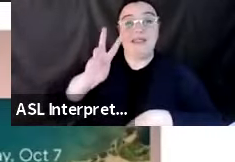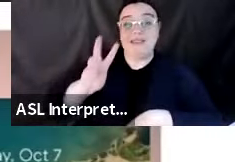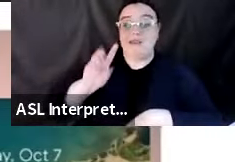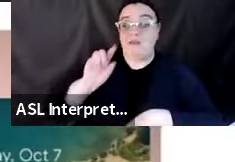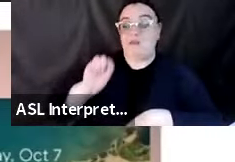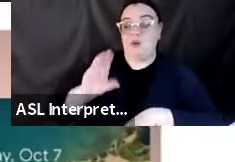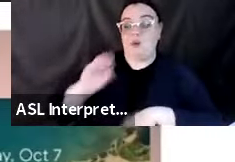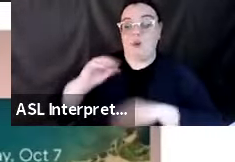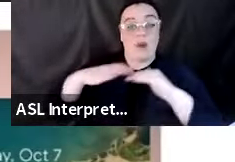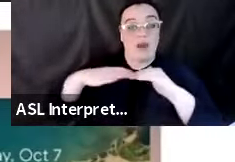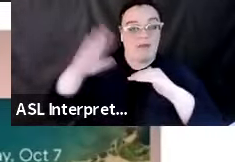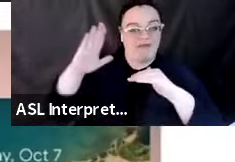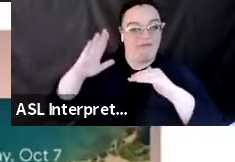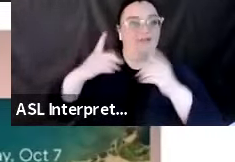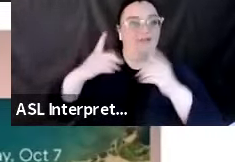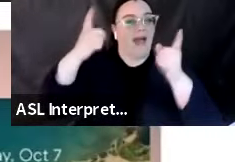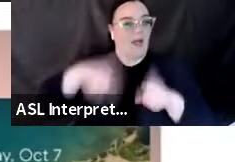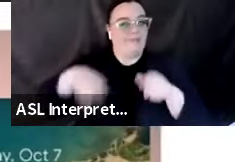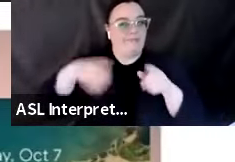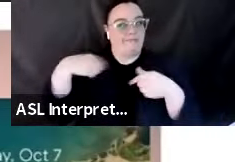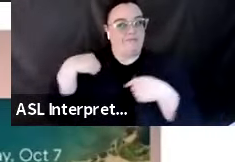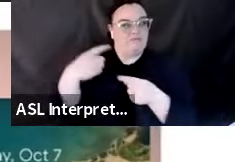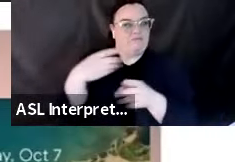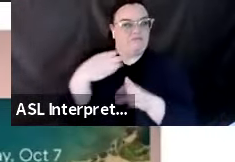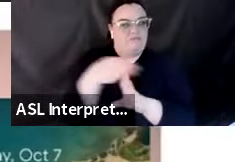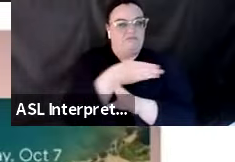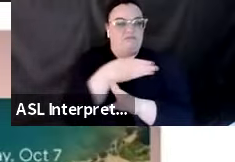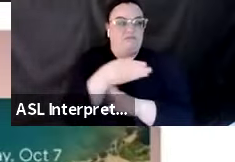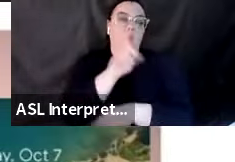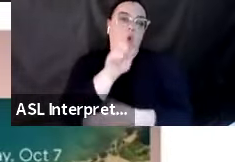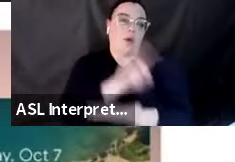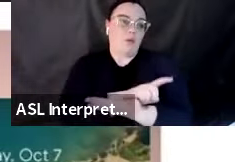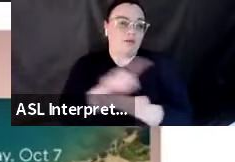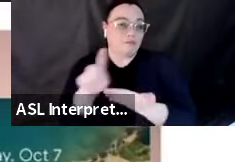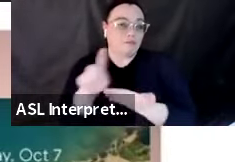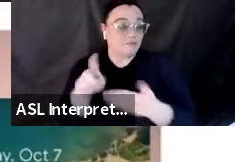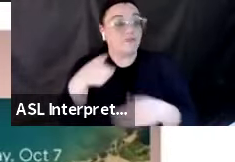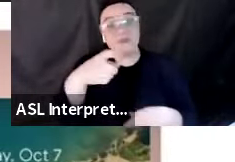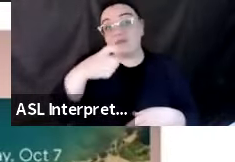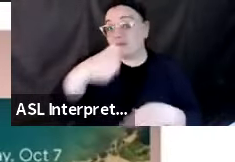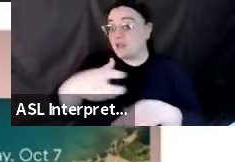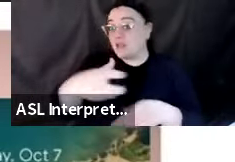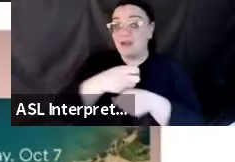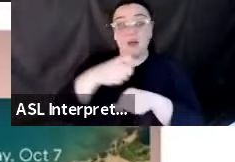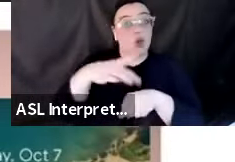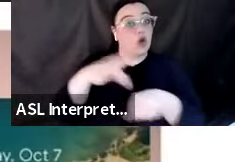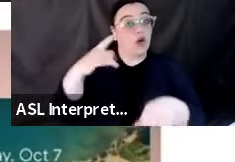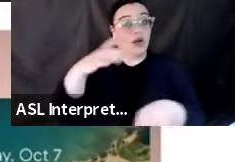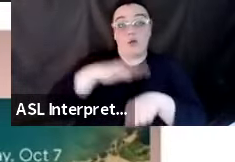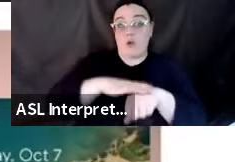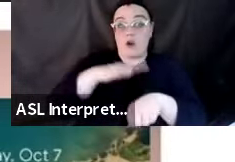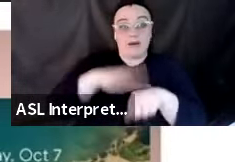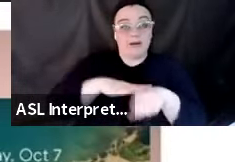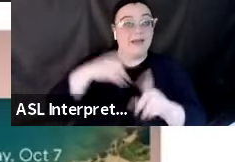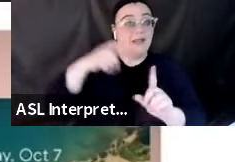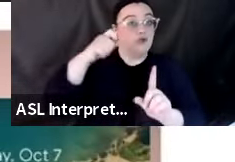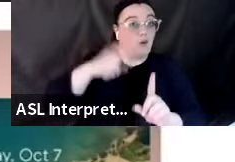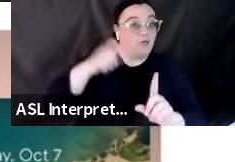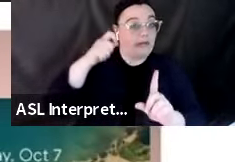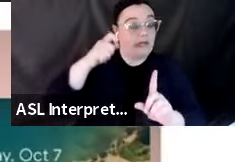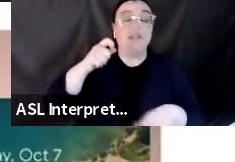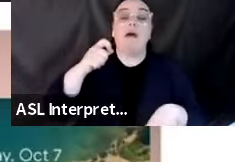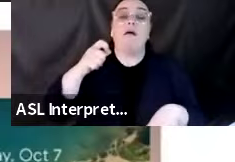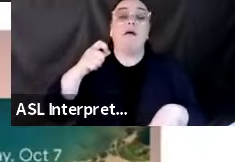in the past week or so. You will not receive an early warning notification unless you are